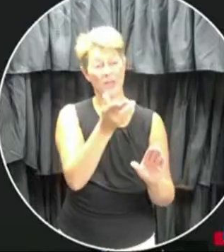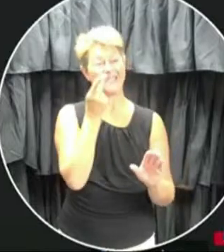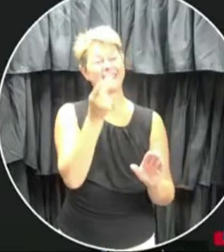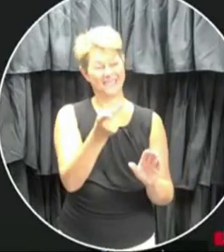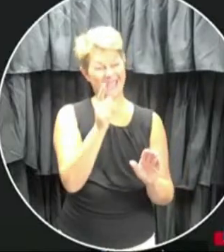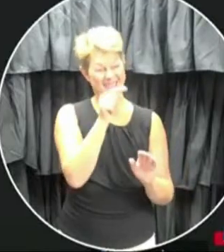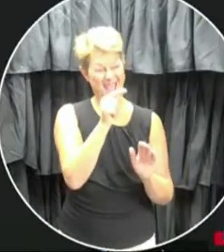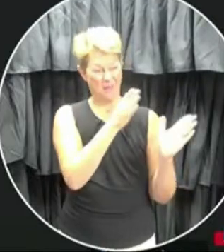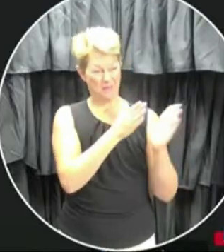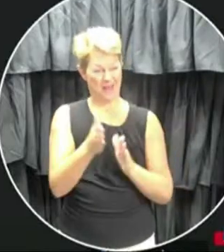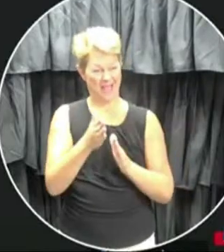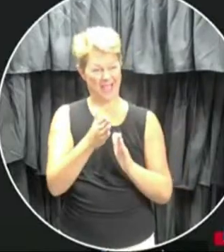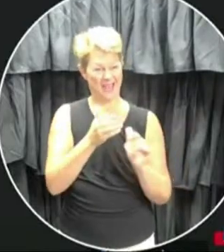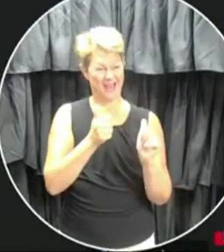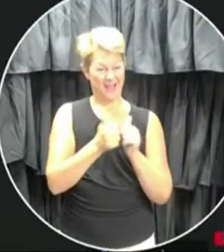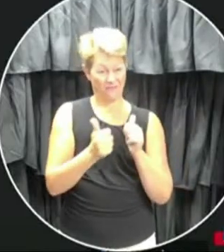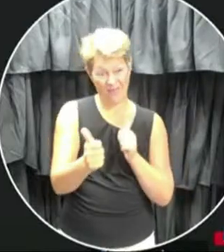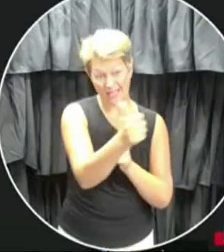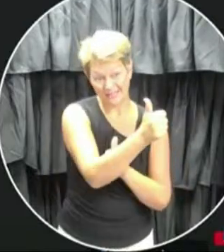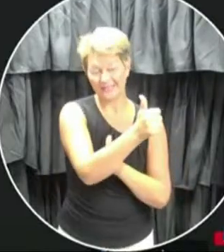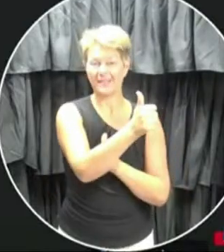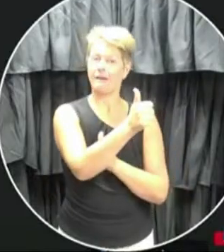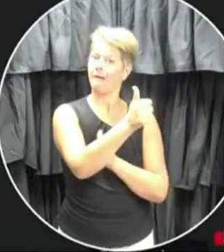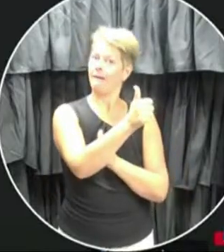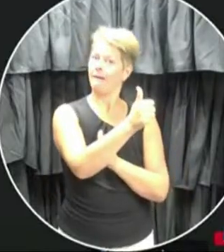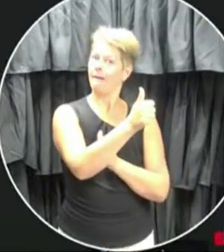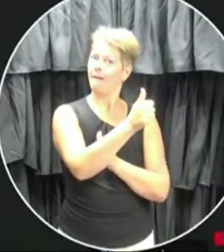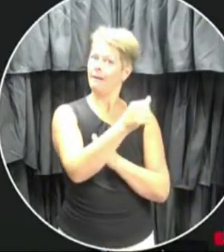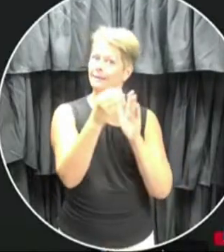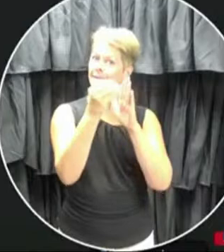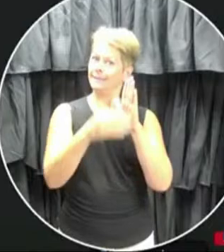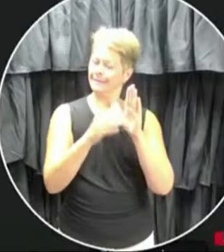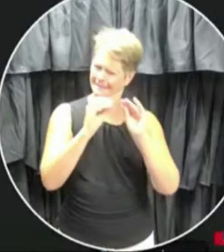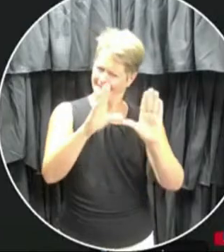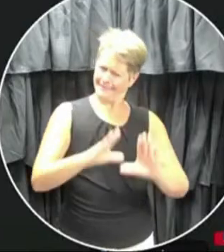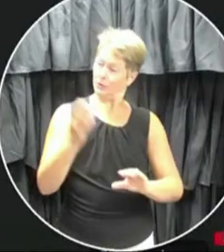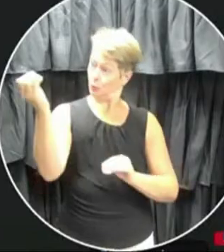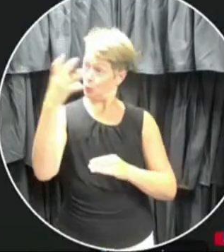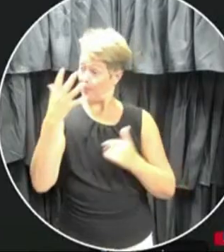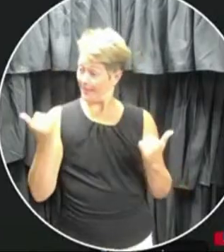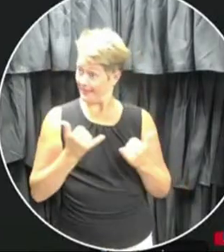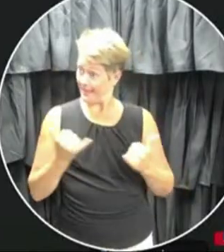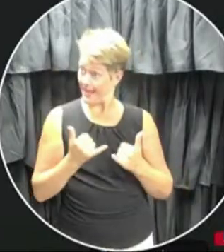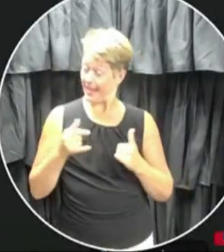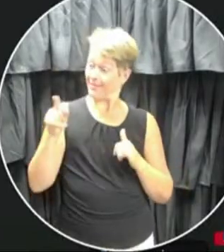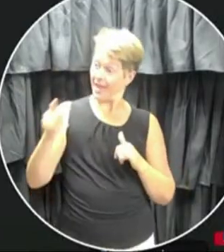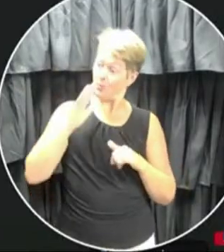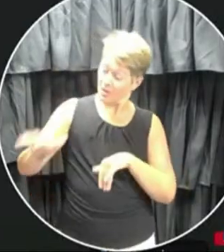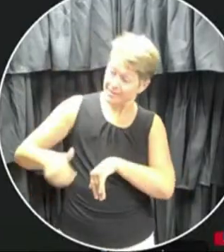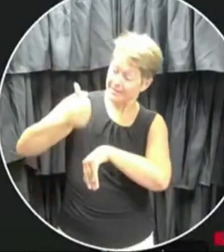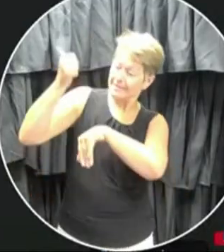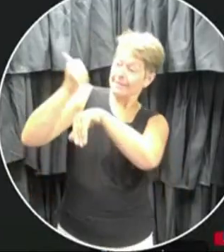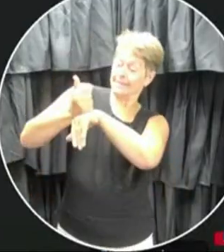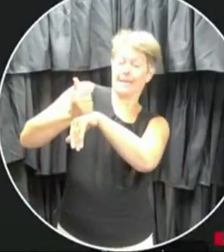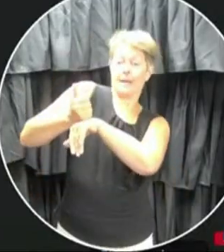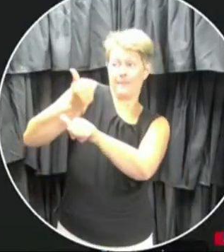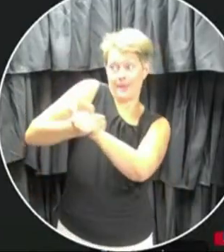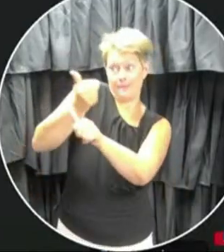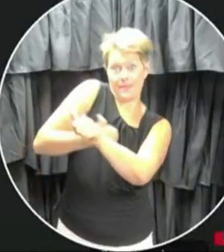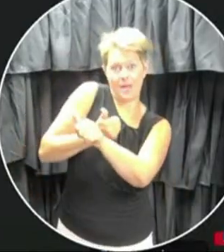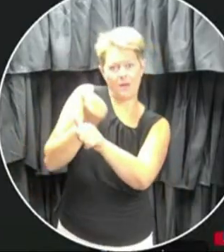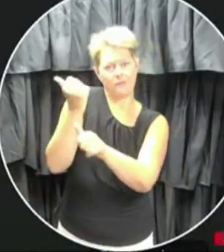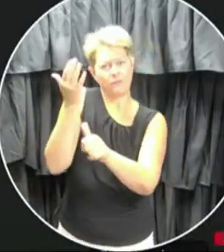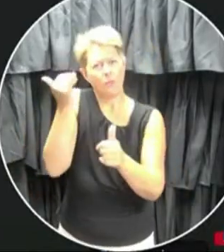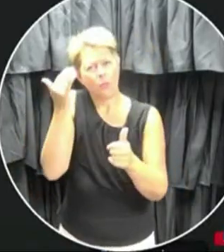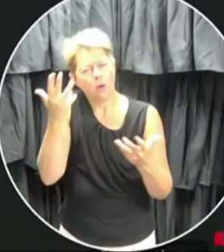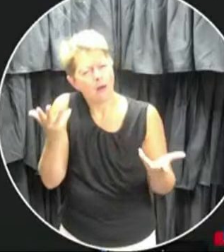in advance. I'm hearing from many of them today that they found out at the same time of the public, they're going to be the ones implementing this. Why was